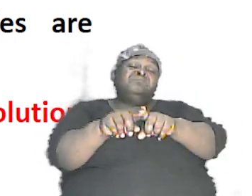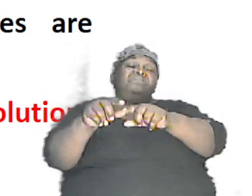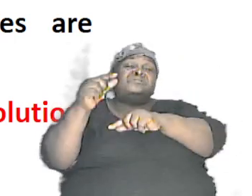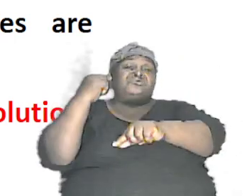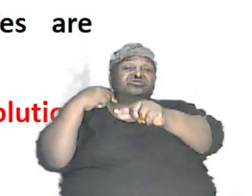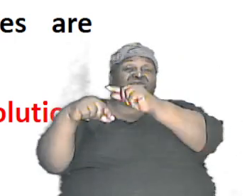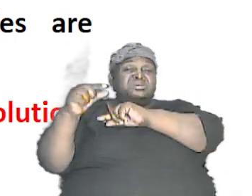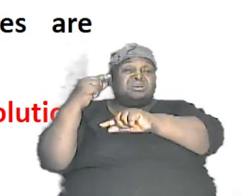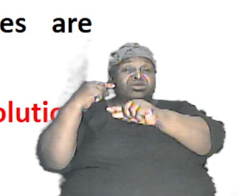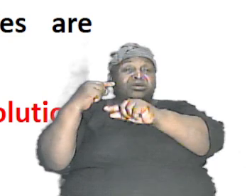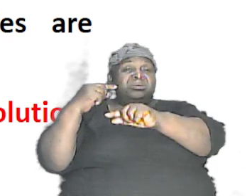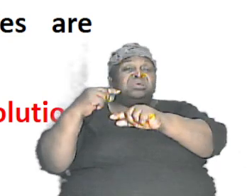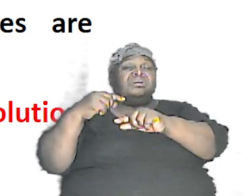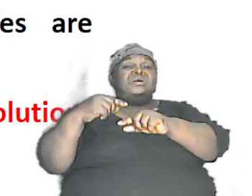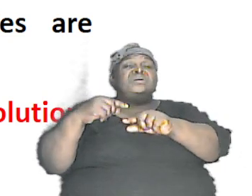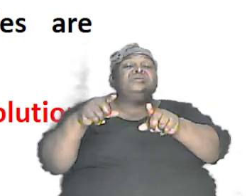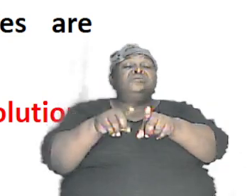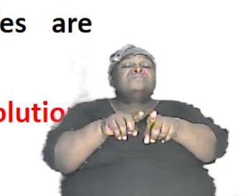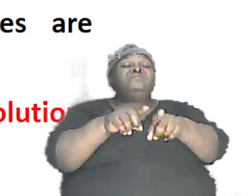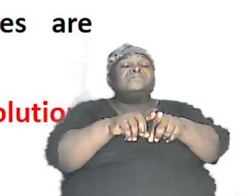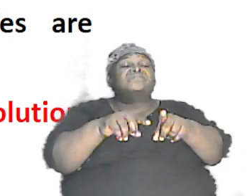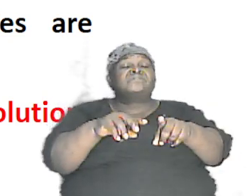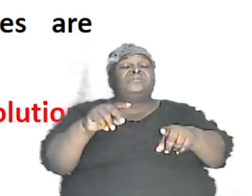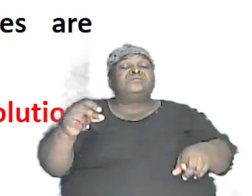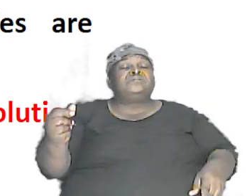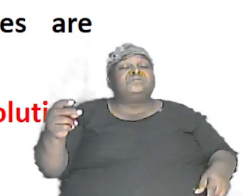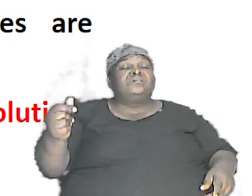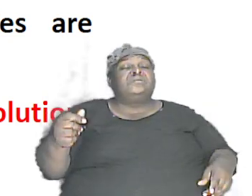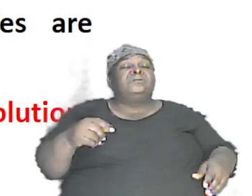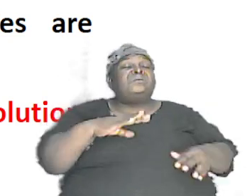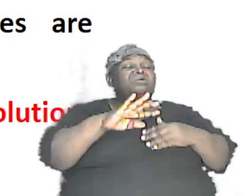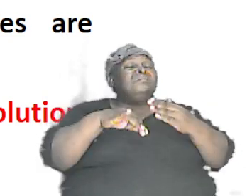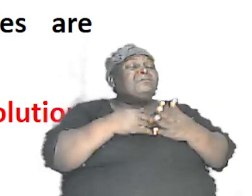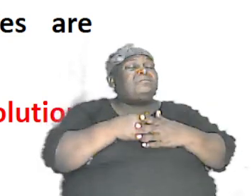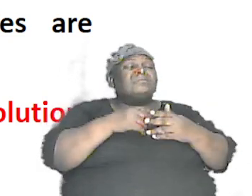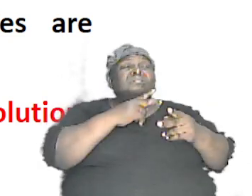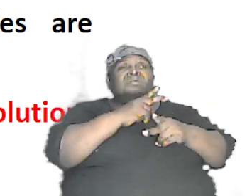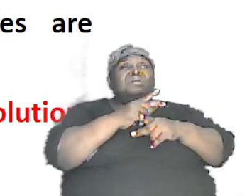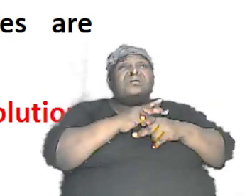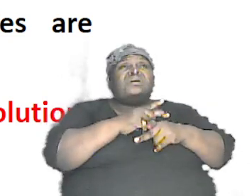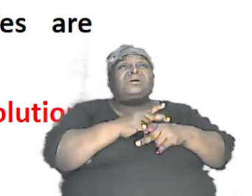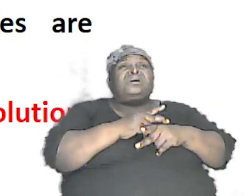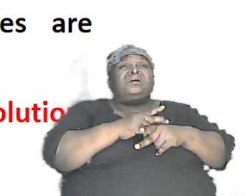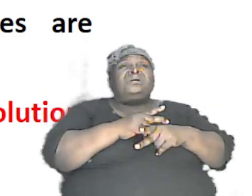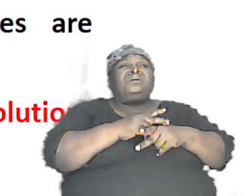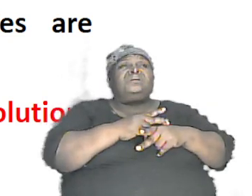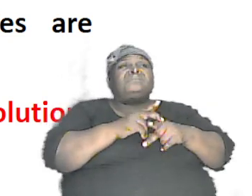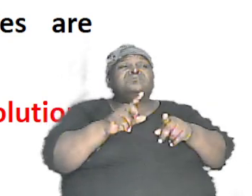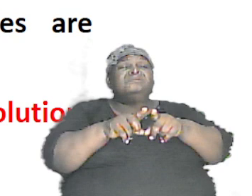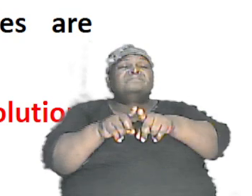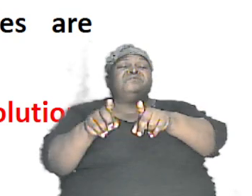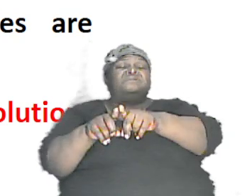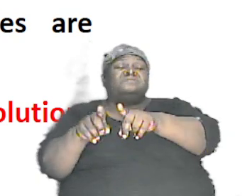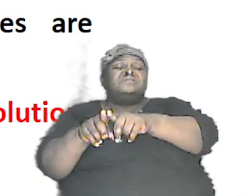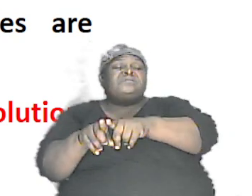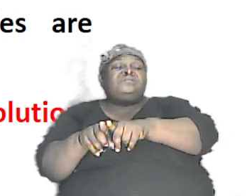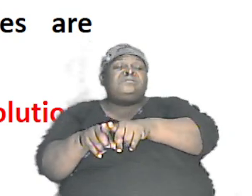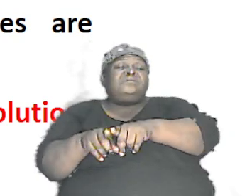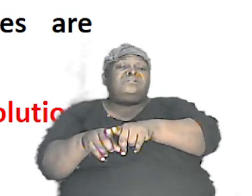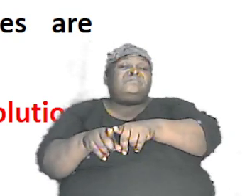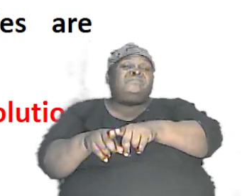passed to different dogs and till you have all kind of different breeds later on occurring